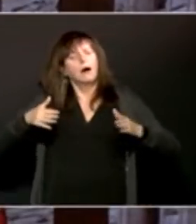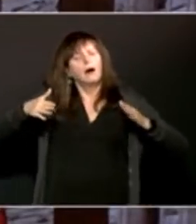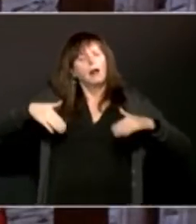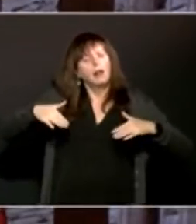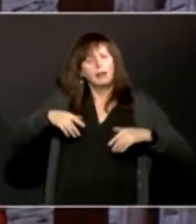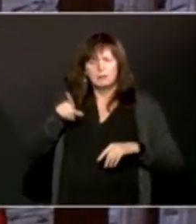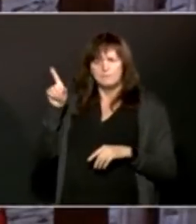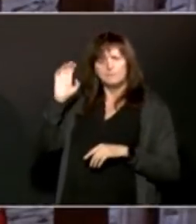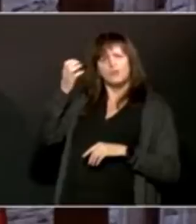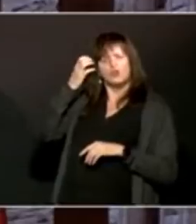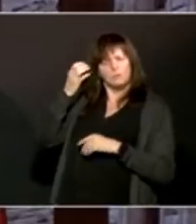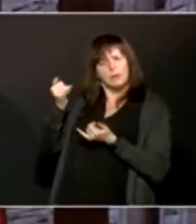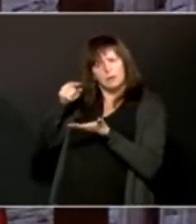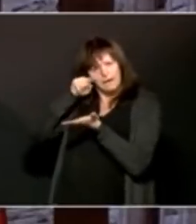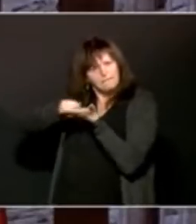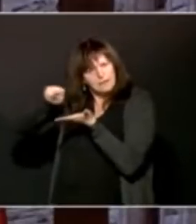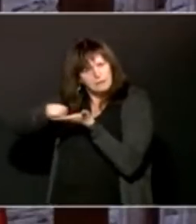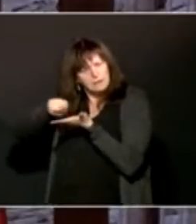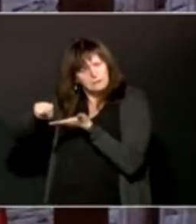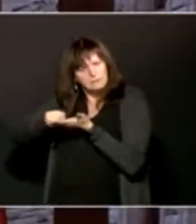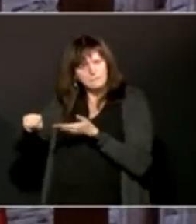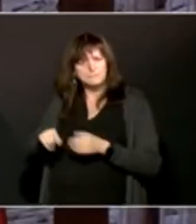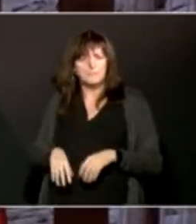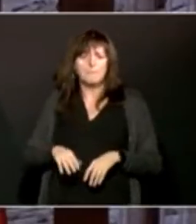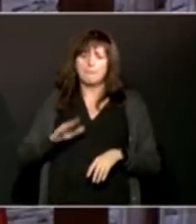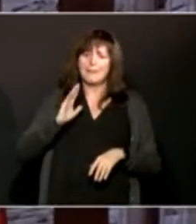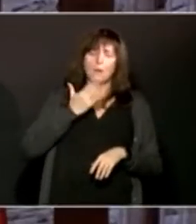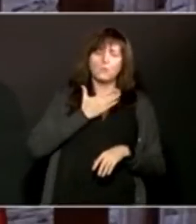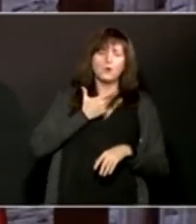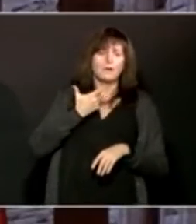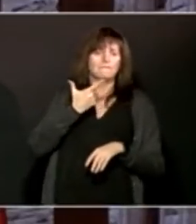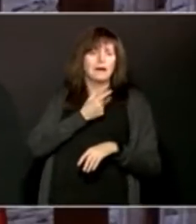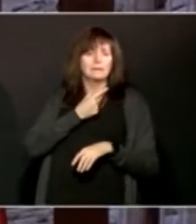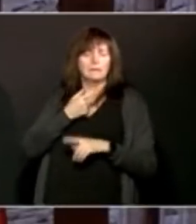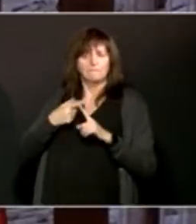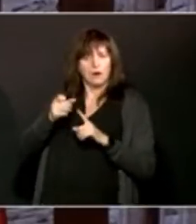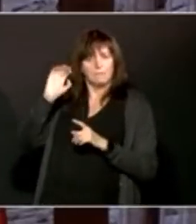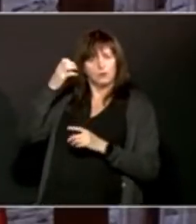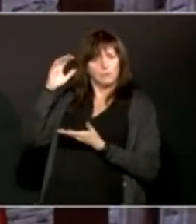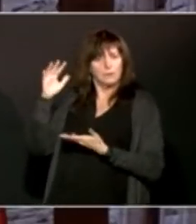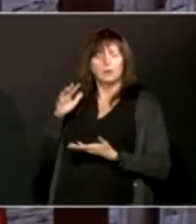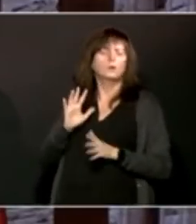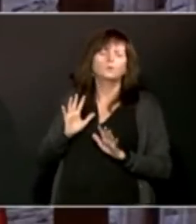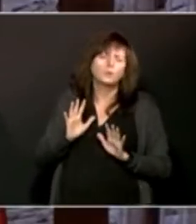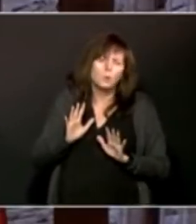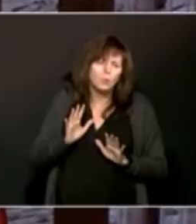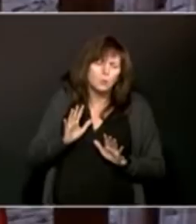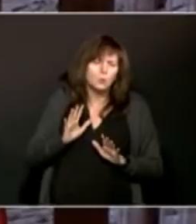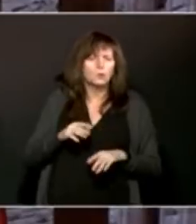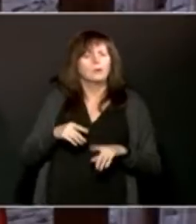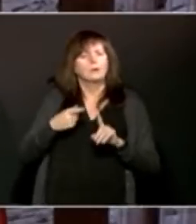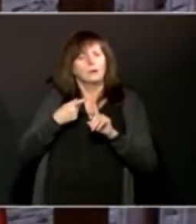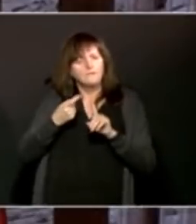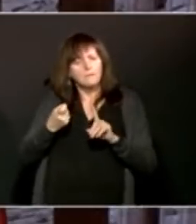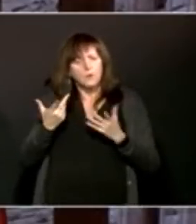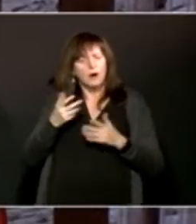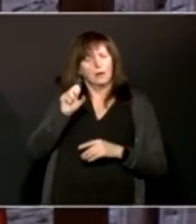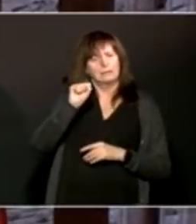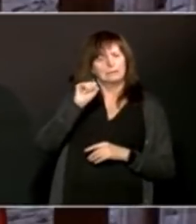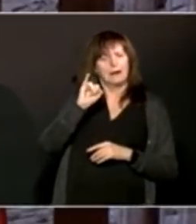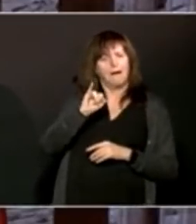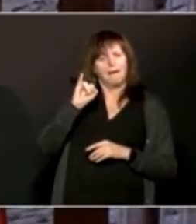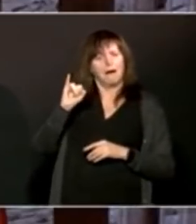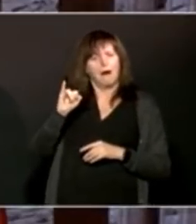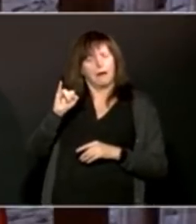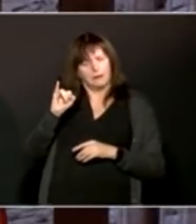vaccines are from the European sector. Ours are from the SII, that's the Serum Institute of